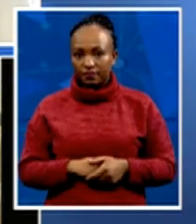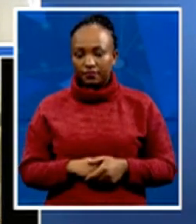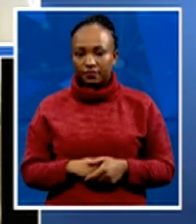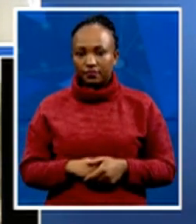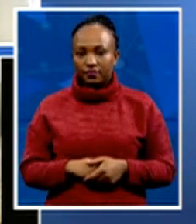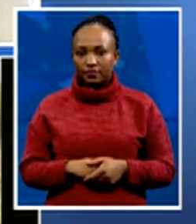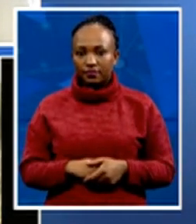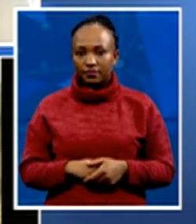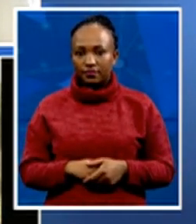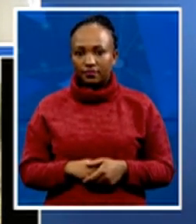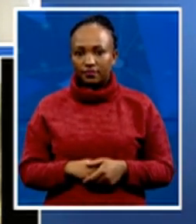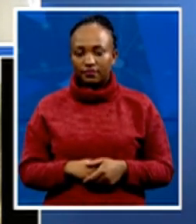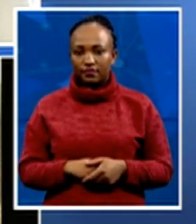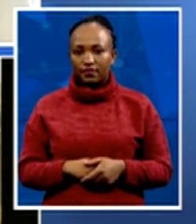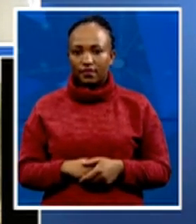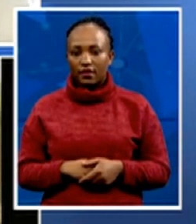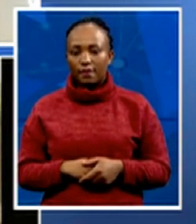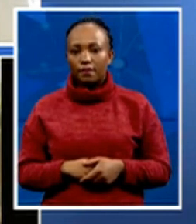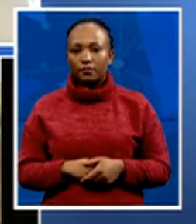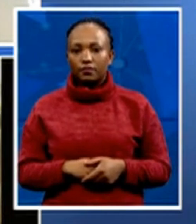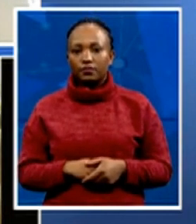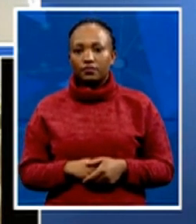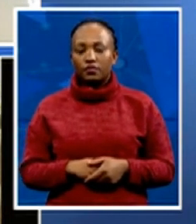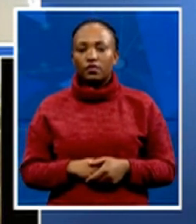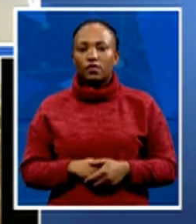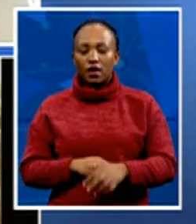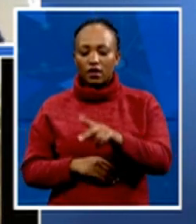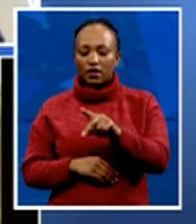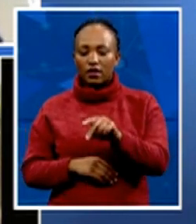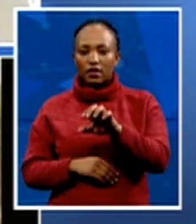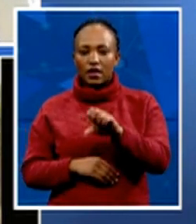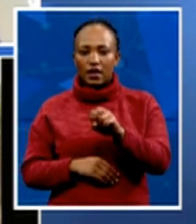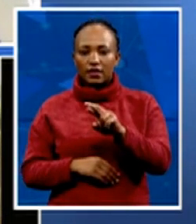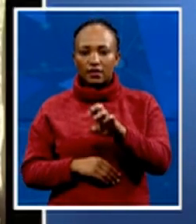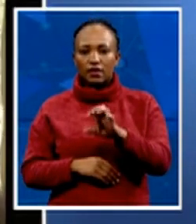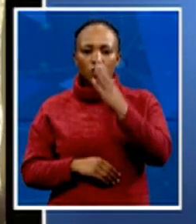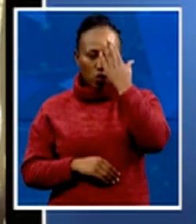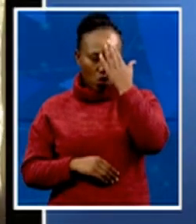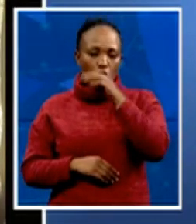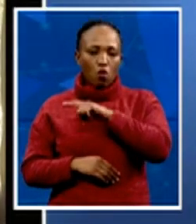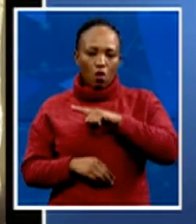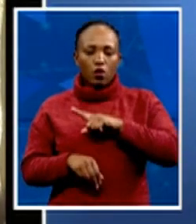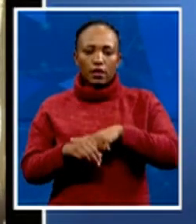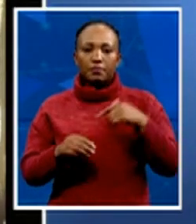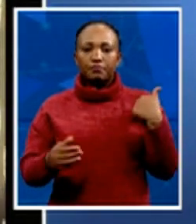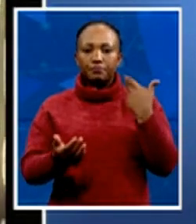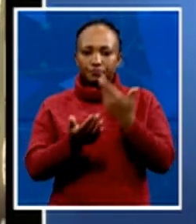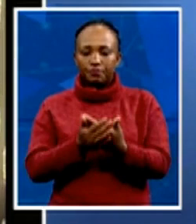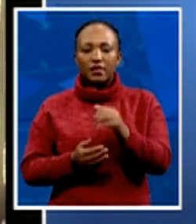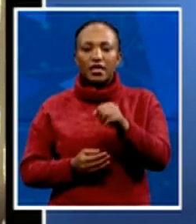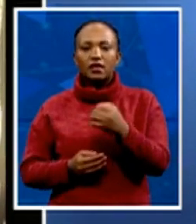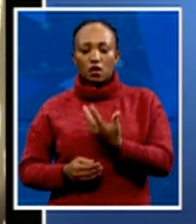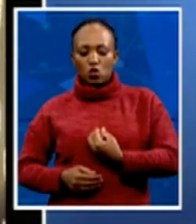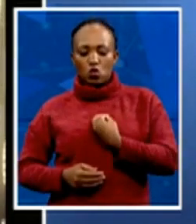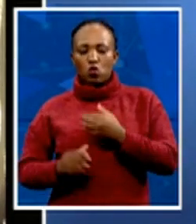Des, you would know that for a very long time. It is, in fact, true that the youth league was used by the